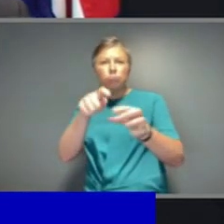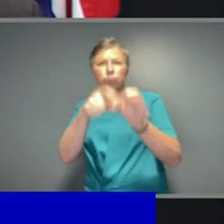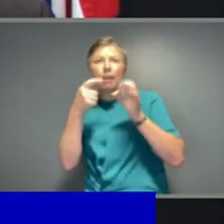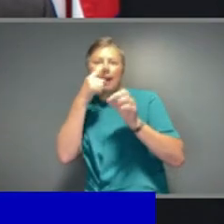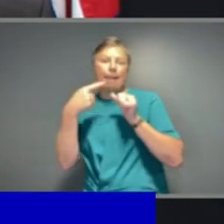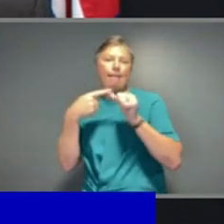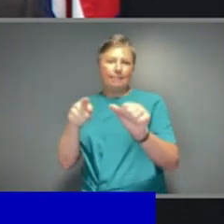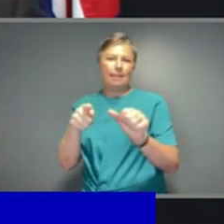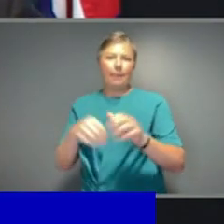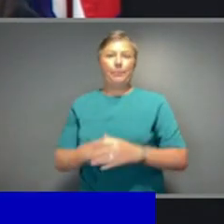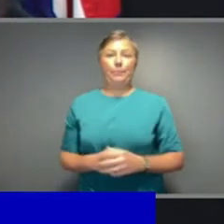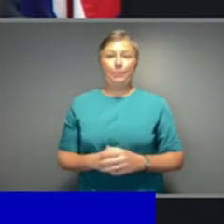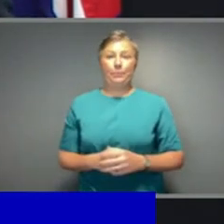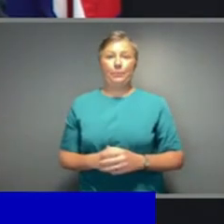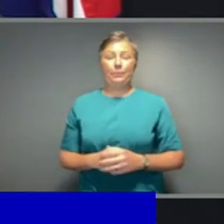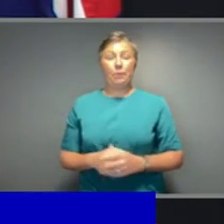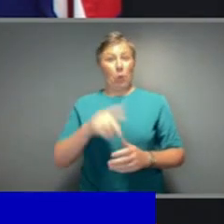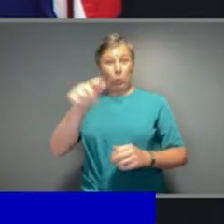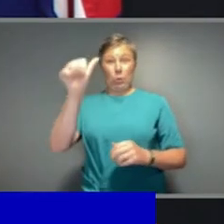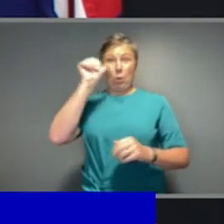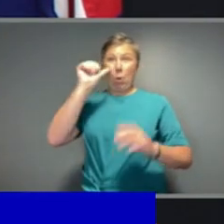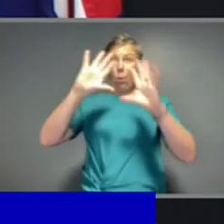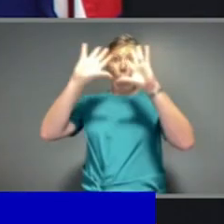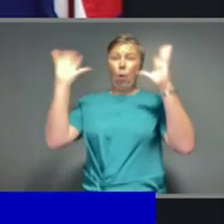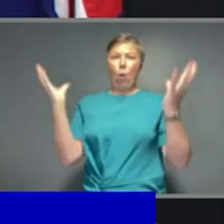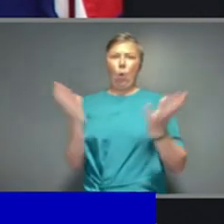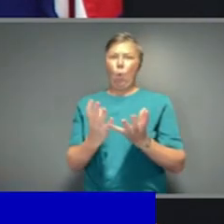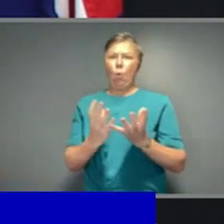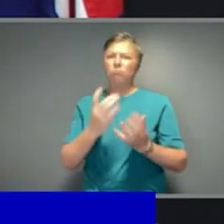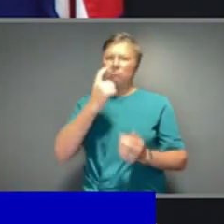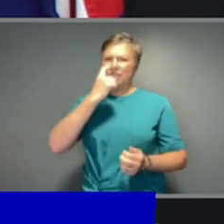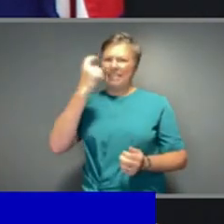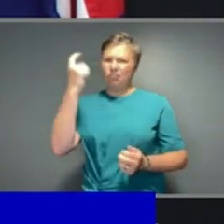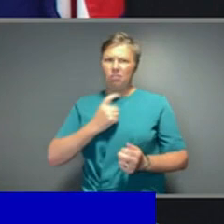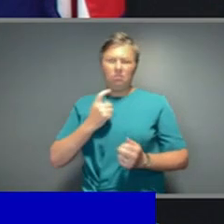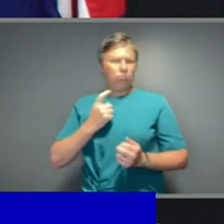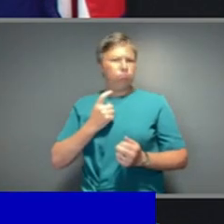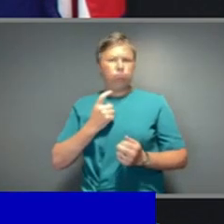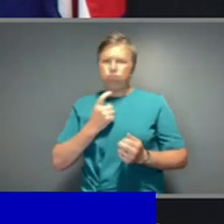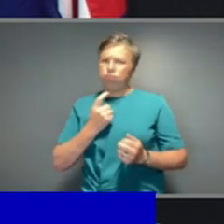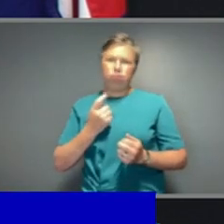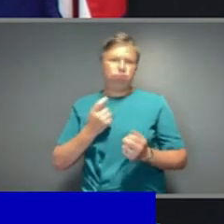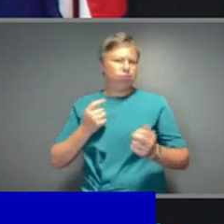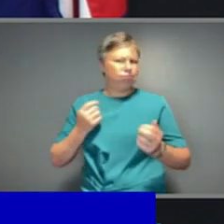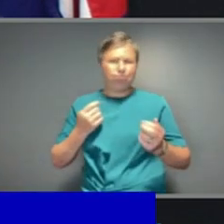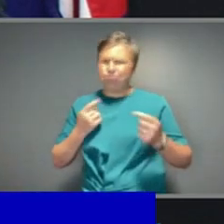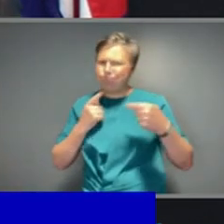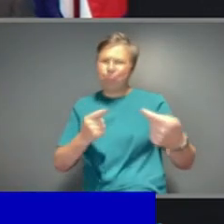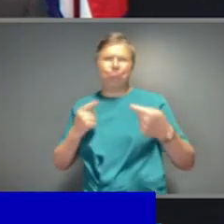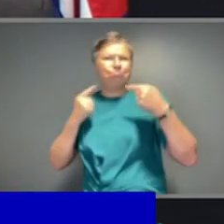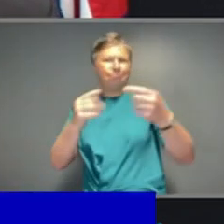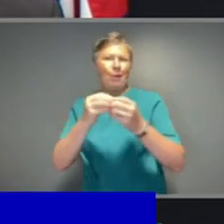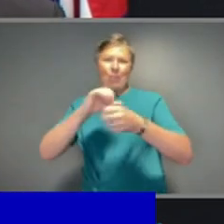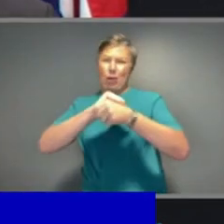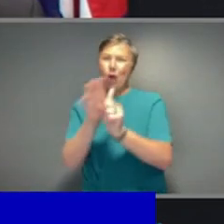know that the world is in a serious battle with the Delta strain of COVID-19. This has